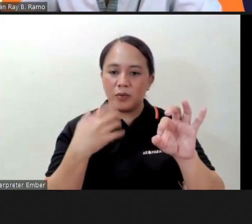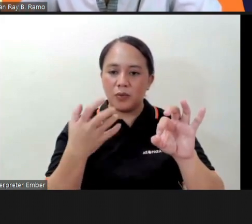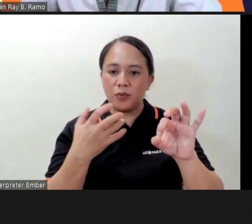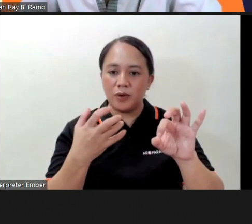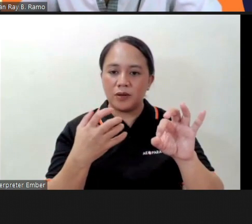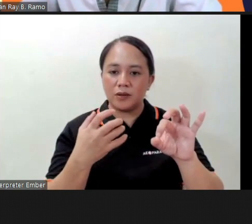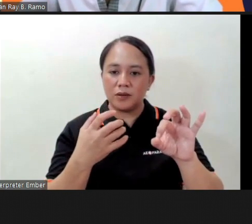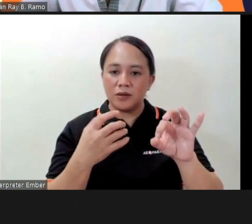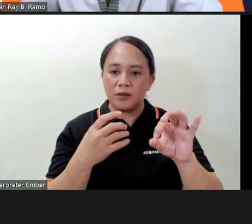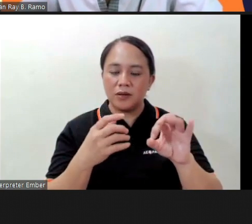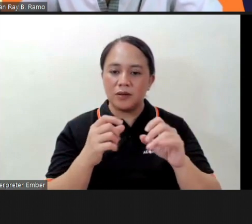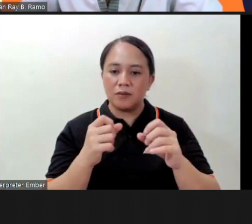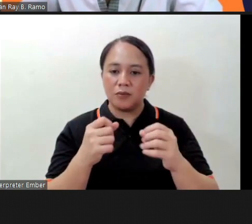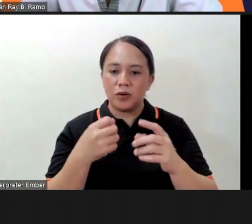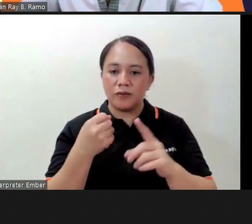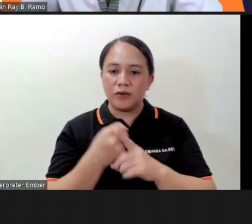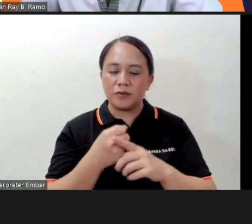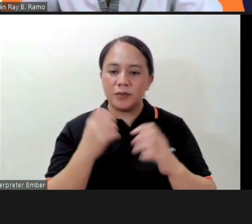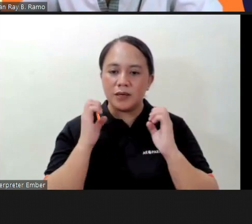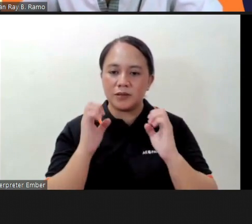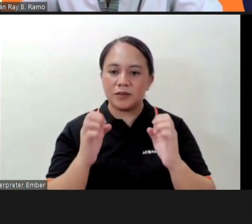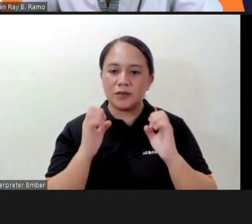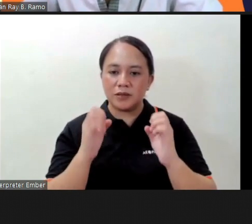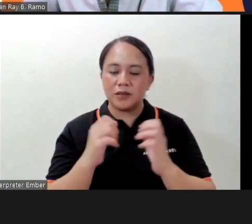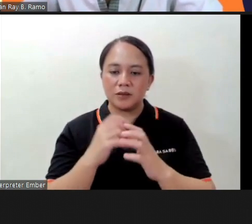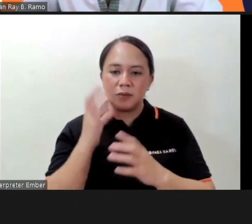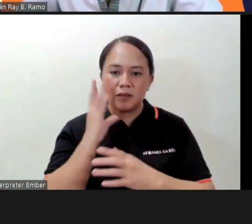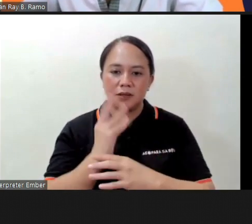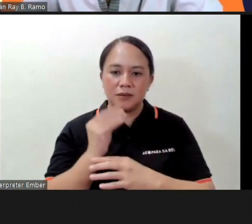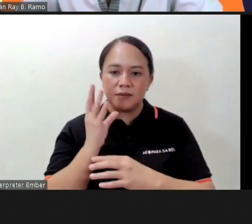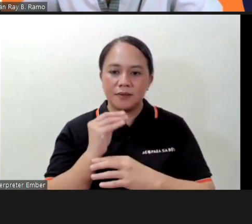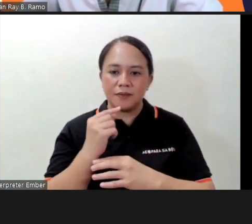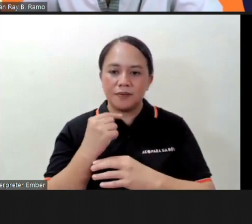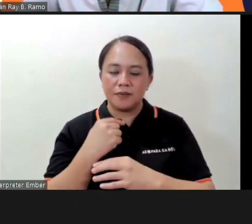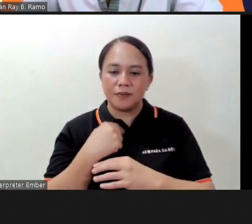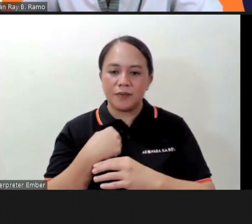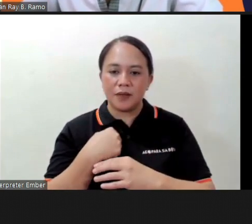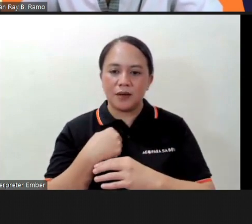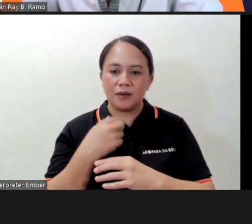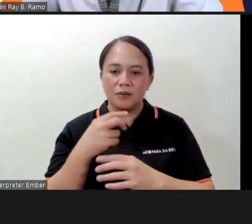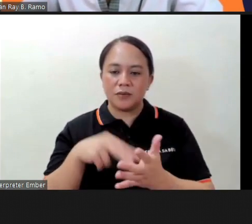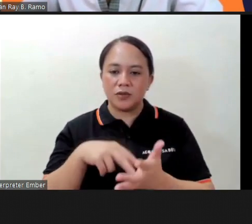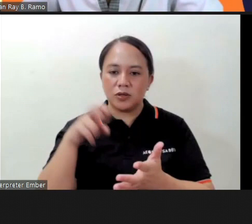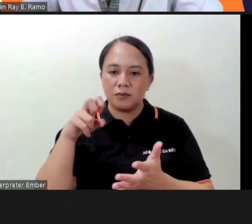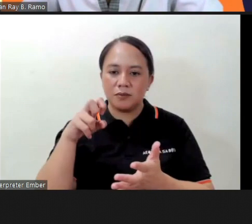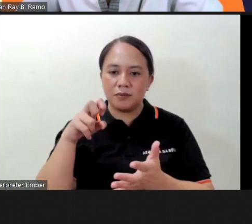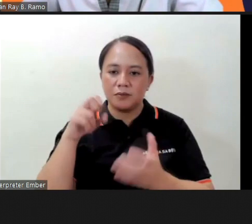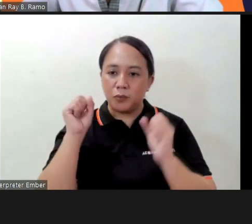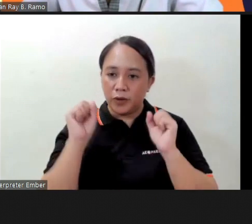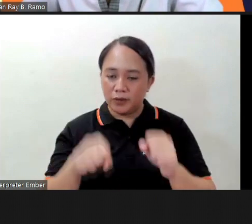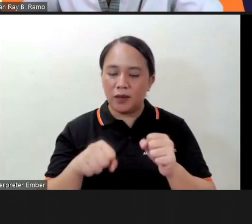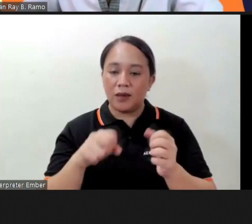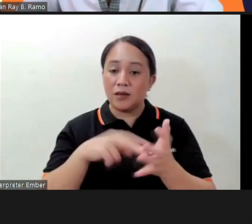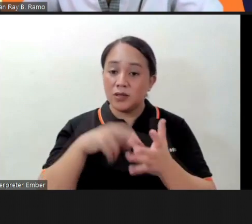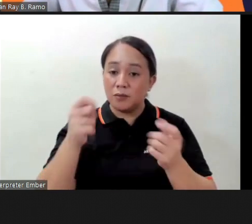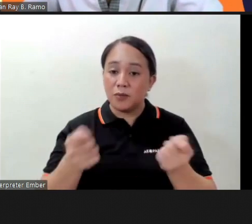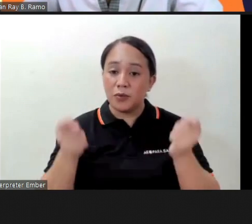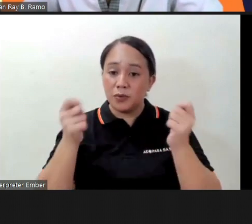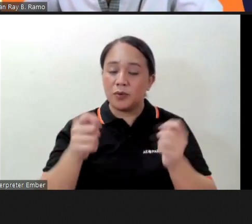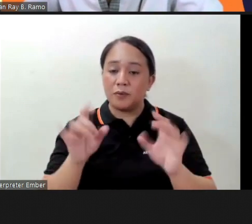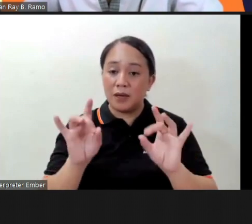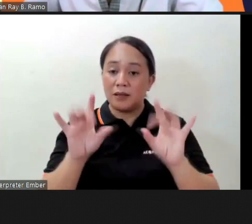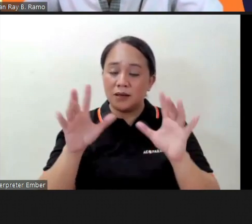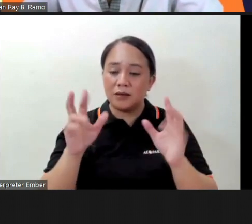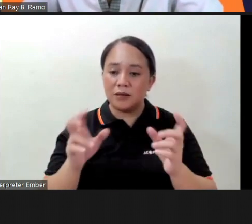and more effective exercise but in experience jump rope lighter ropes